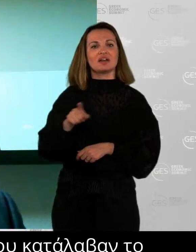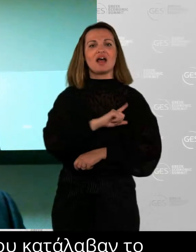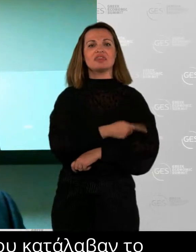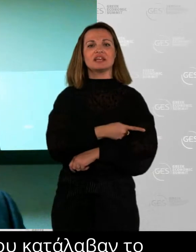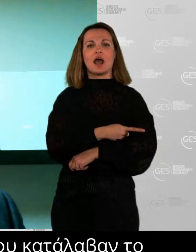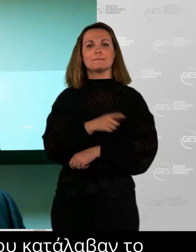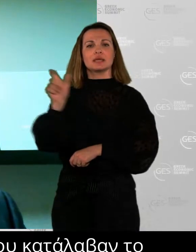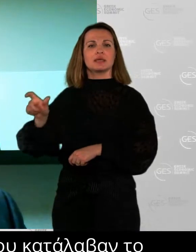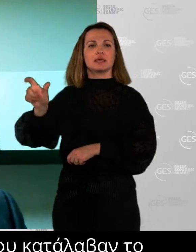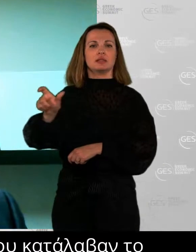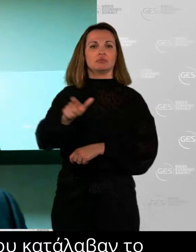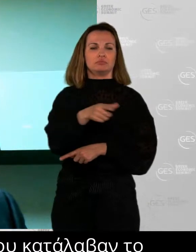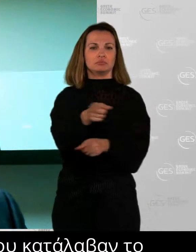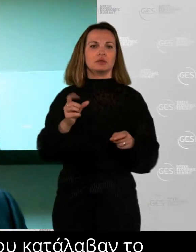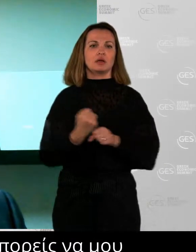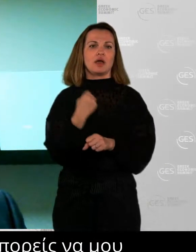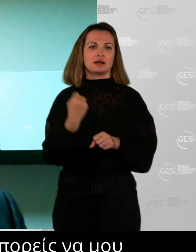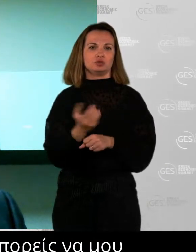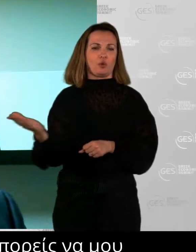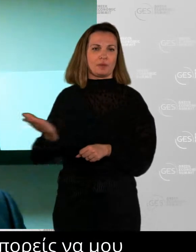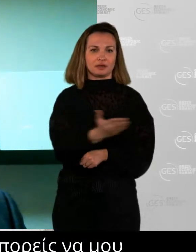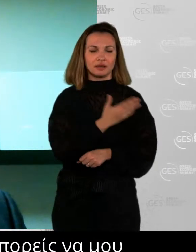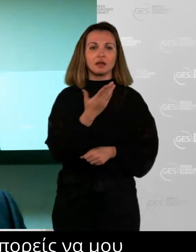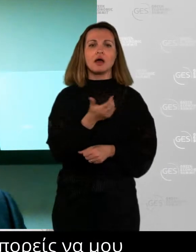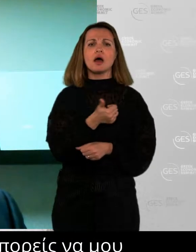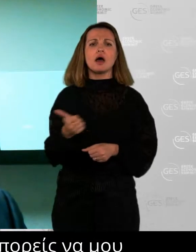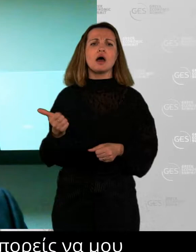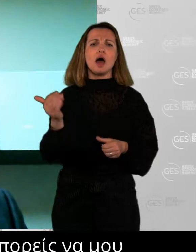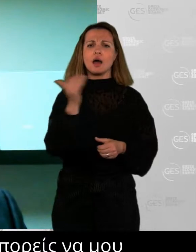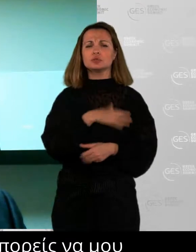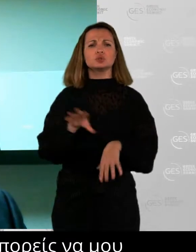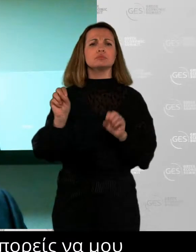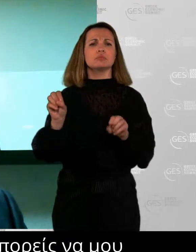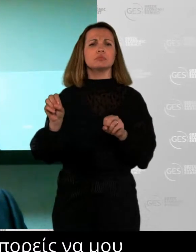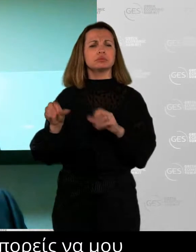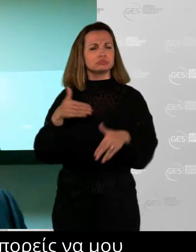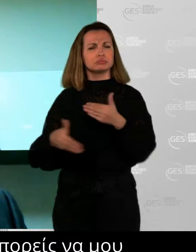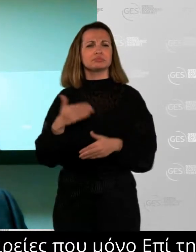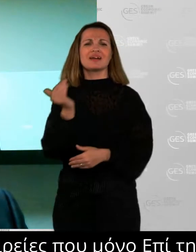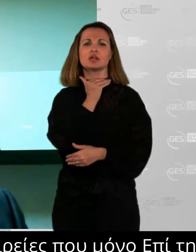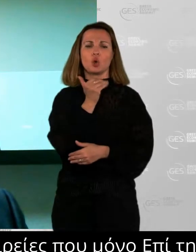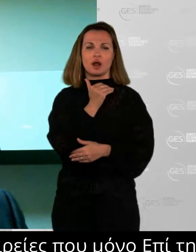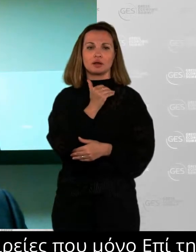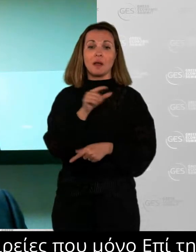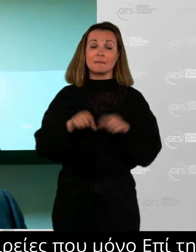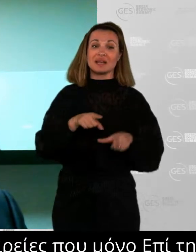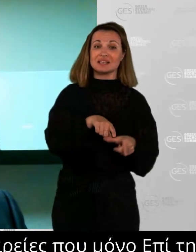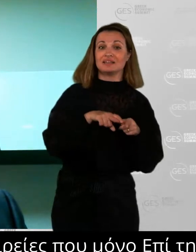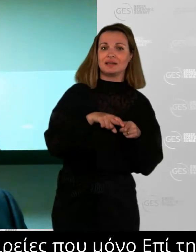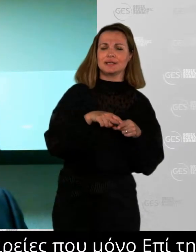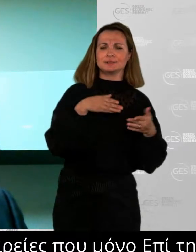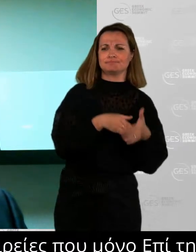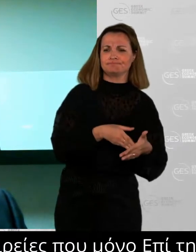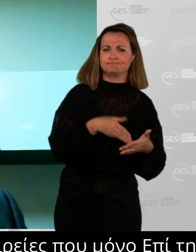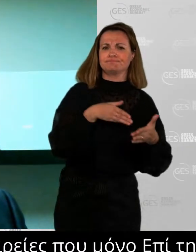understood them based on the bullets in their job description. And so that need to be able to